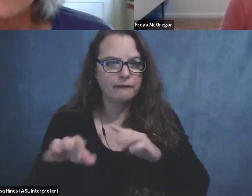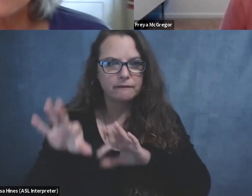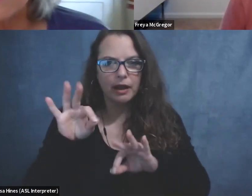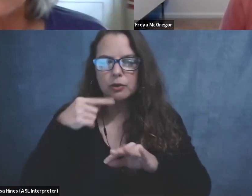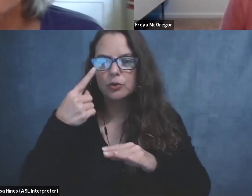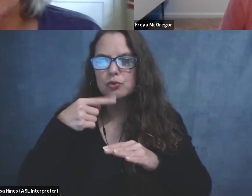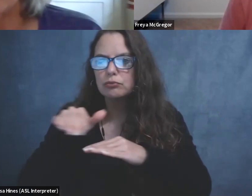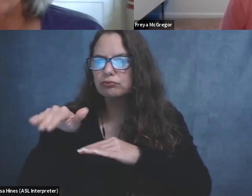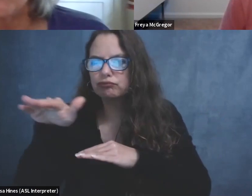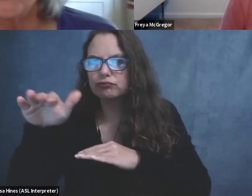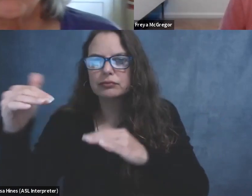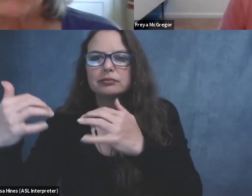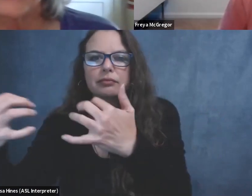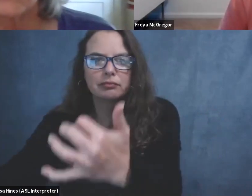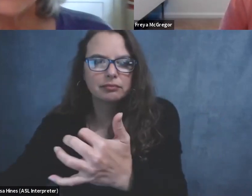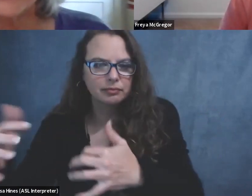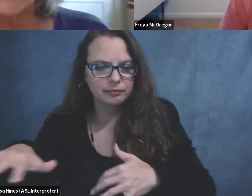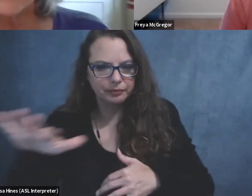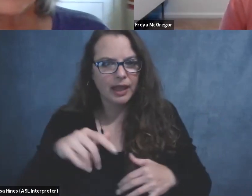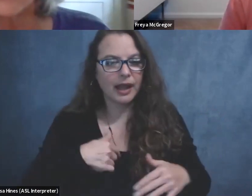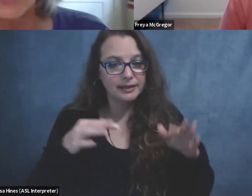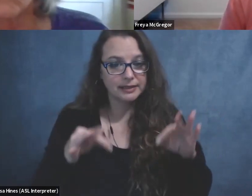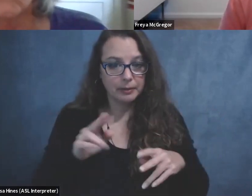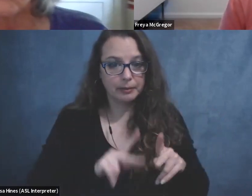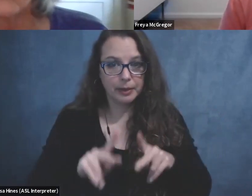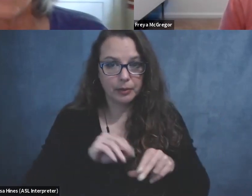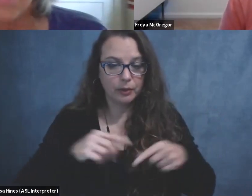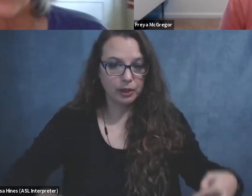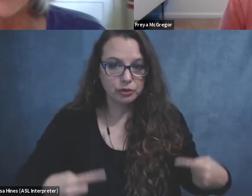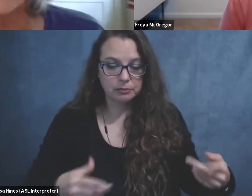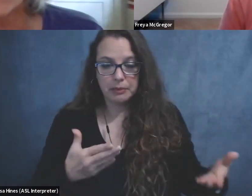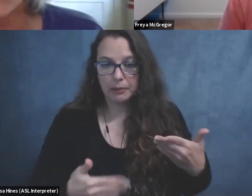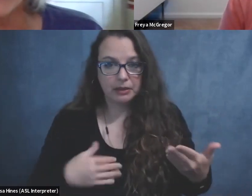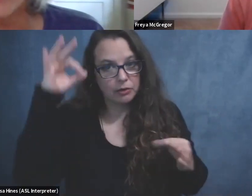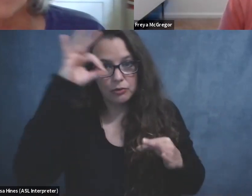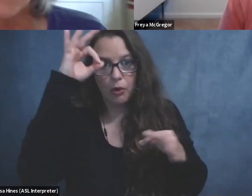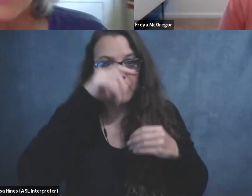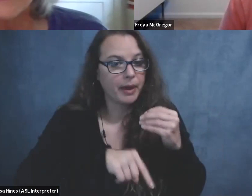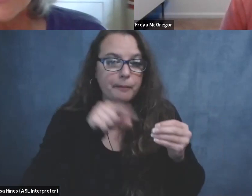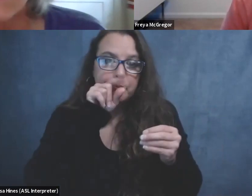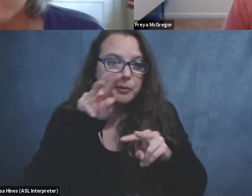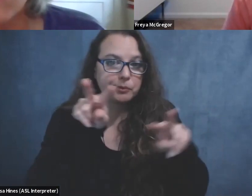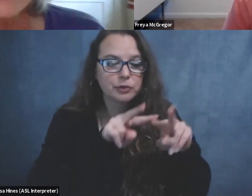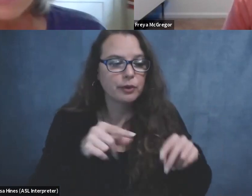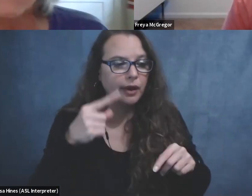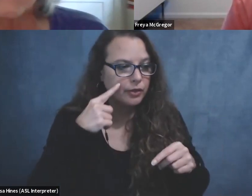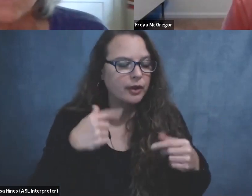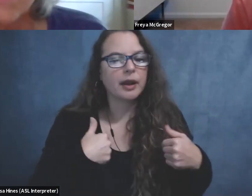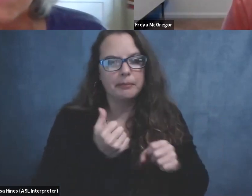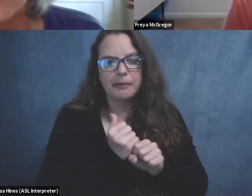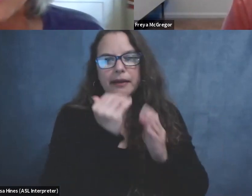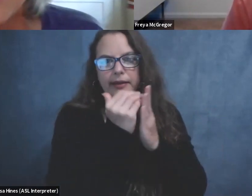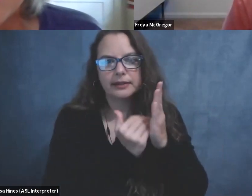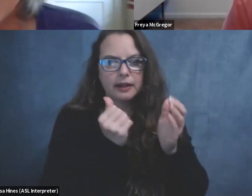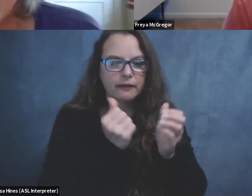decided that people in wheelchairs just didn't know about birding. And so I thought, okay, I'm going to make a list of all the places I can